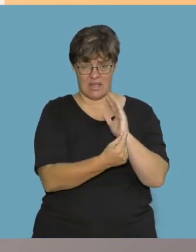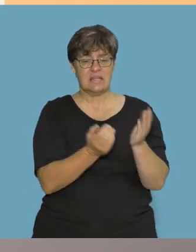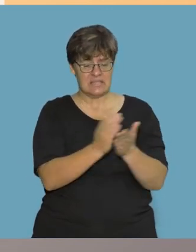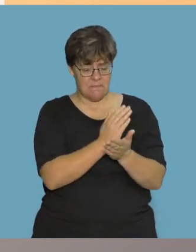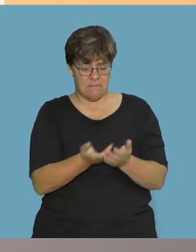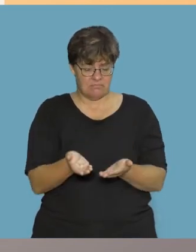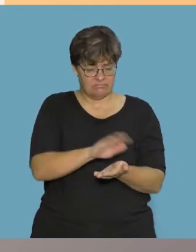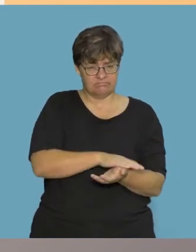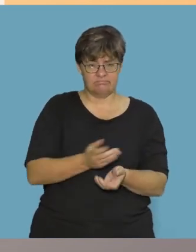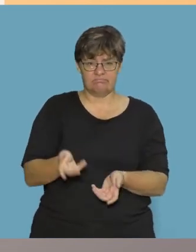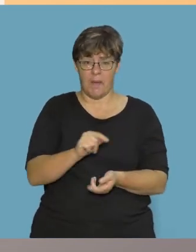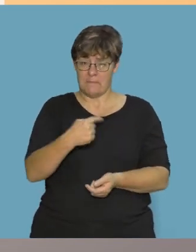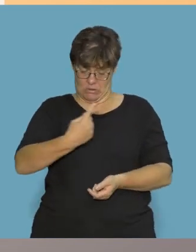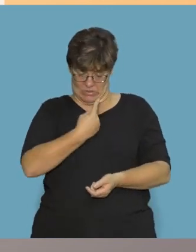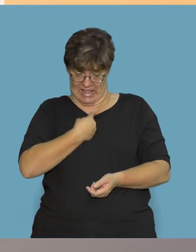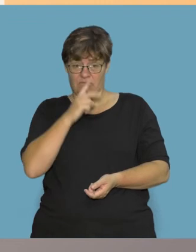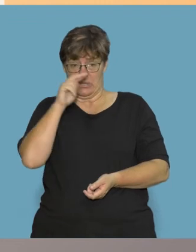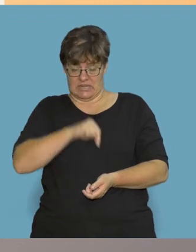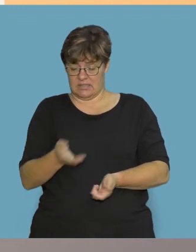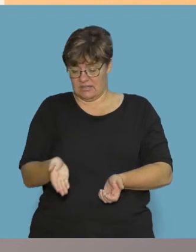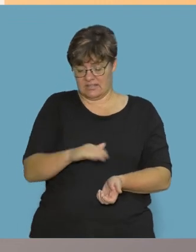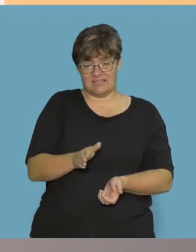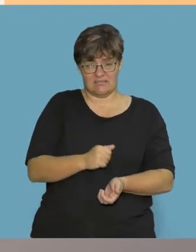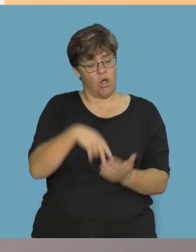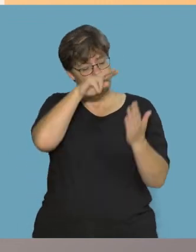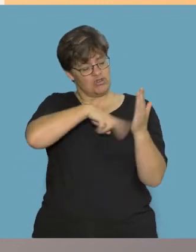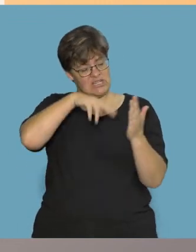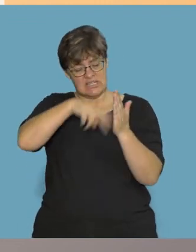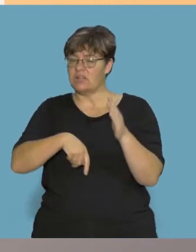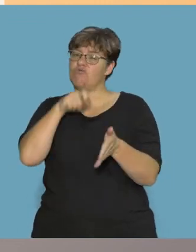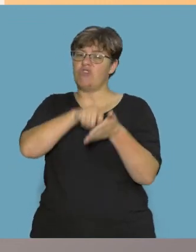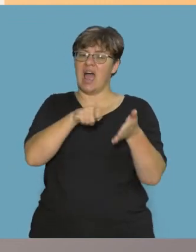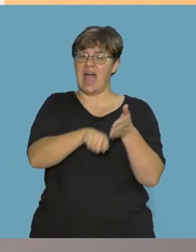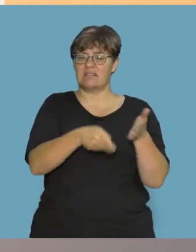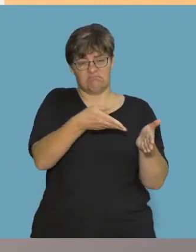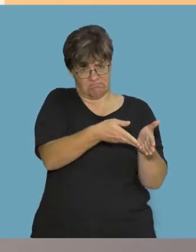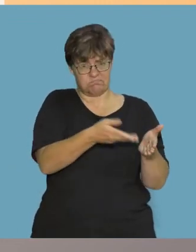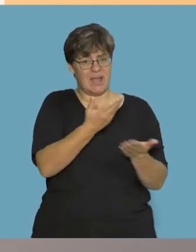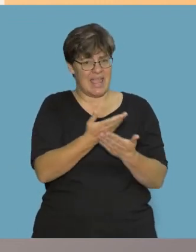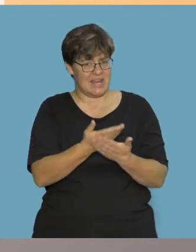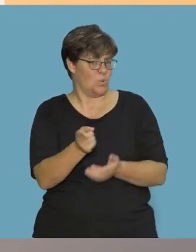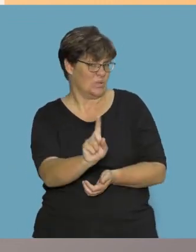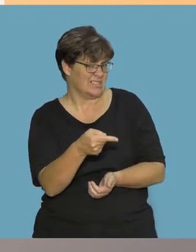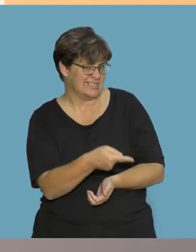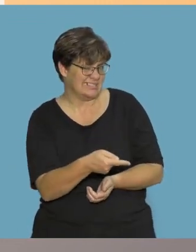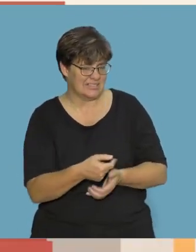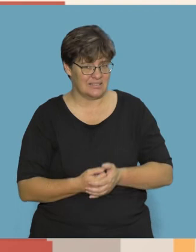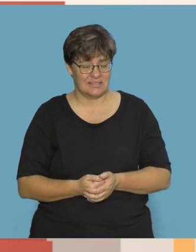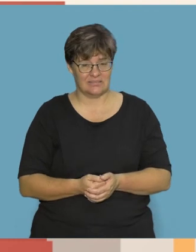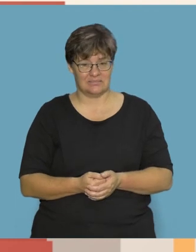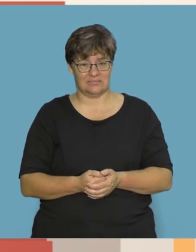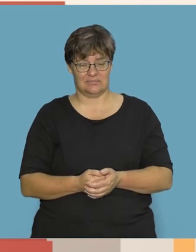and parts that turn but only if you turn them. You can read and write in it. What is it?